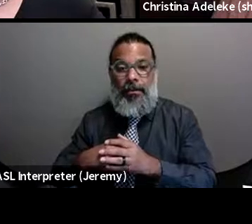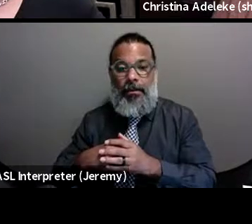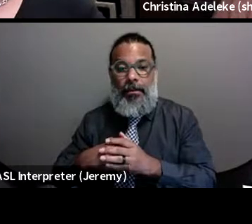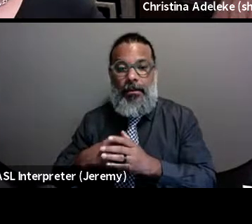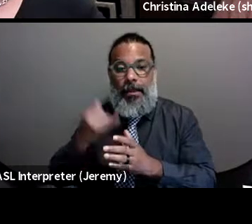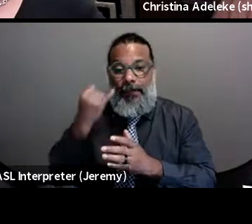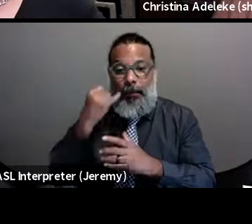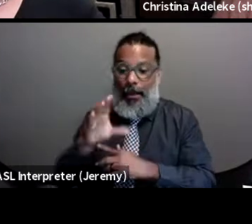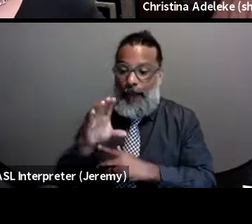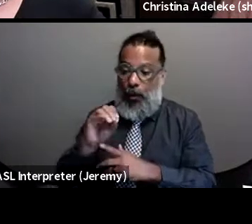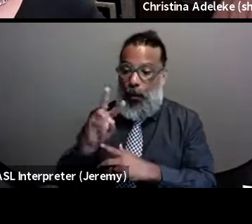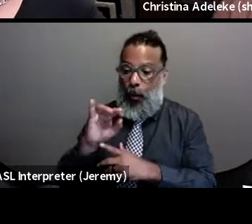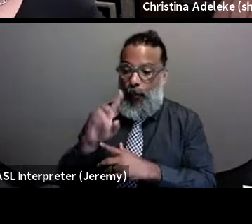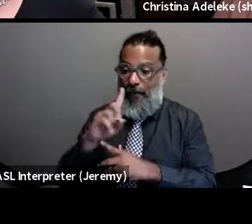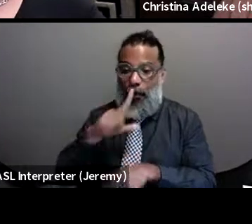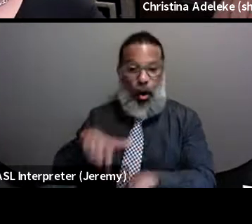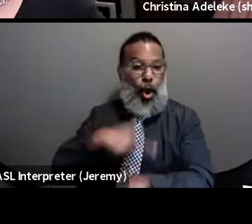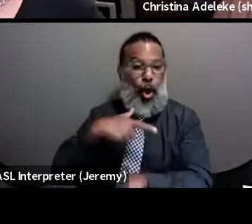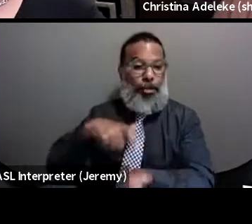COVID for a long time.